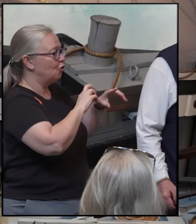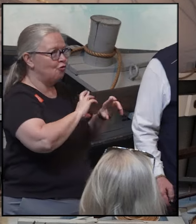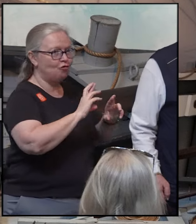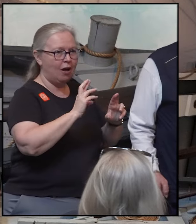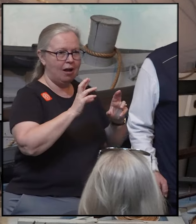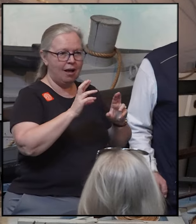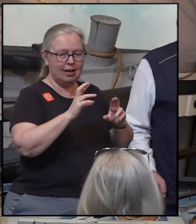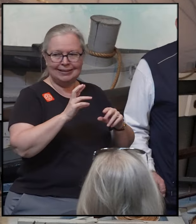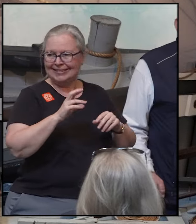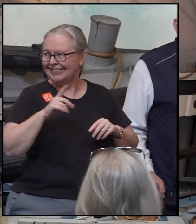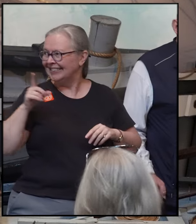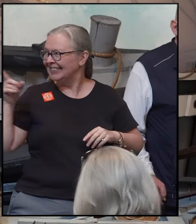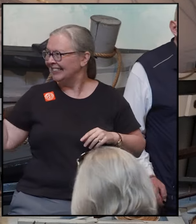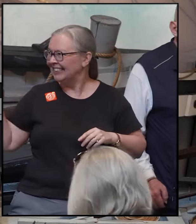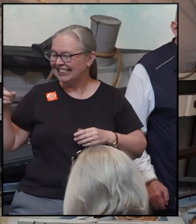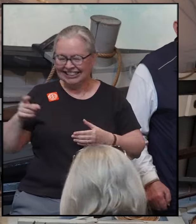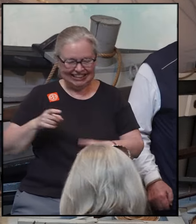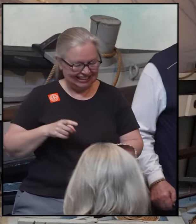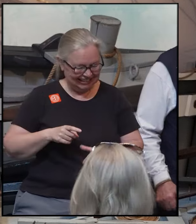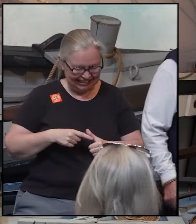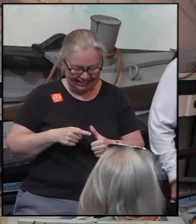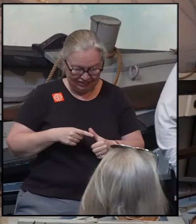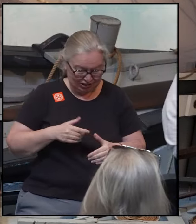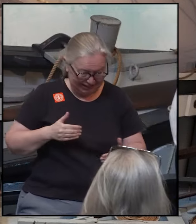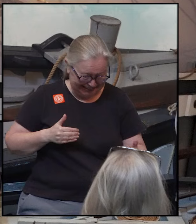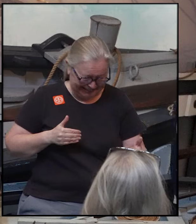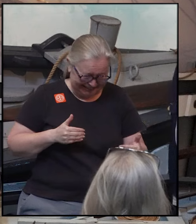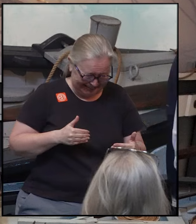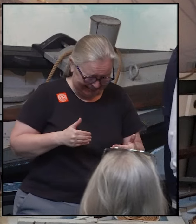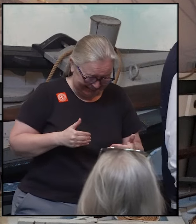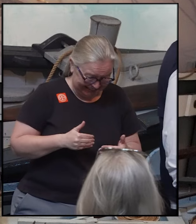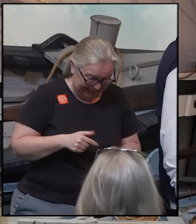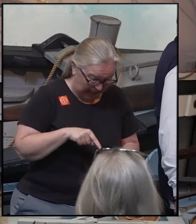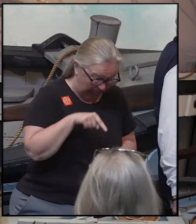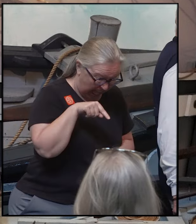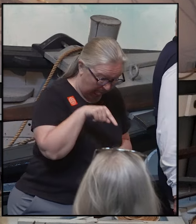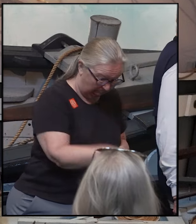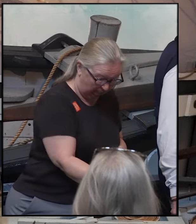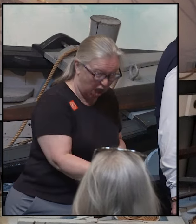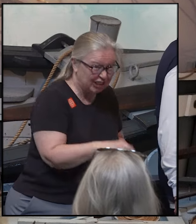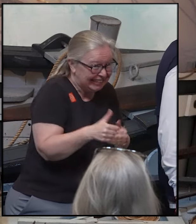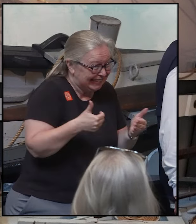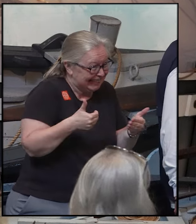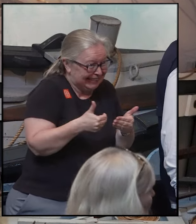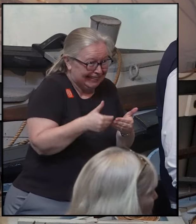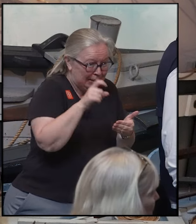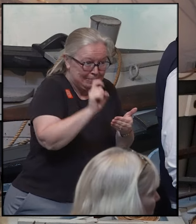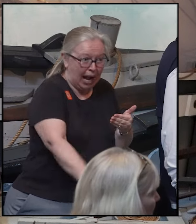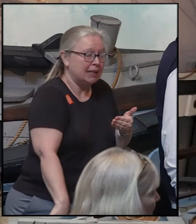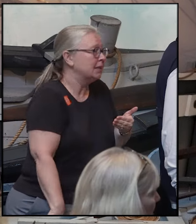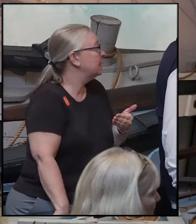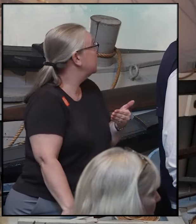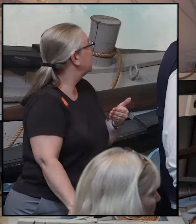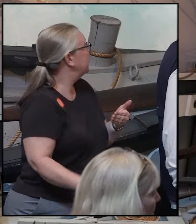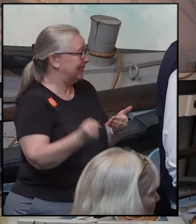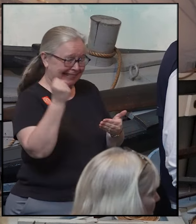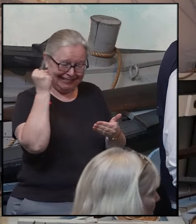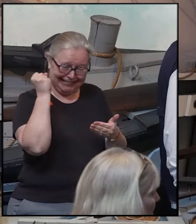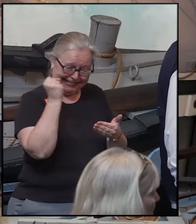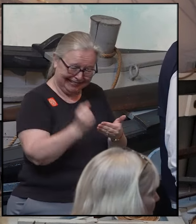Again, he has to be right on top of the whale to use it. As soon as he gets that one in,